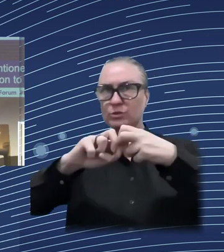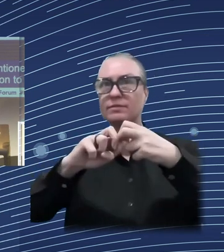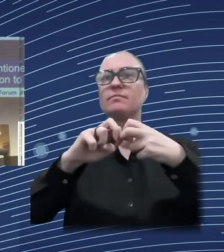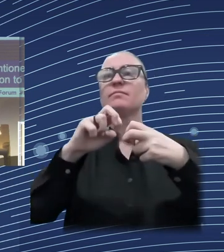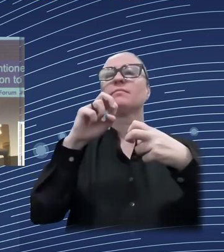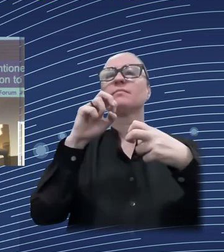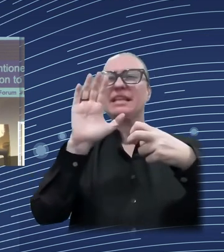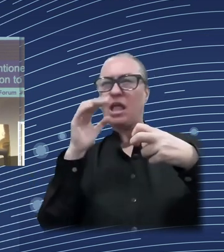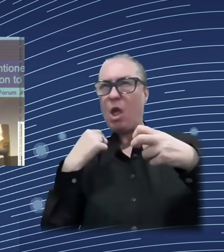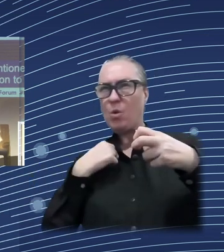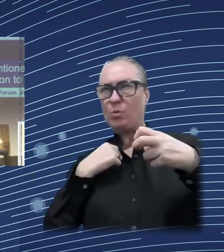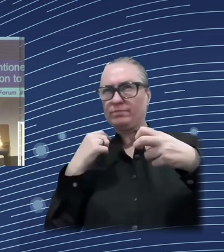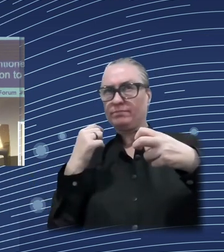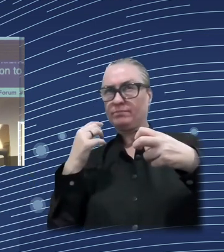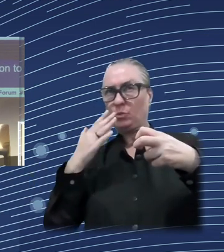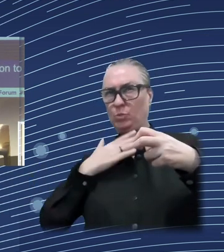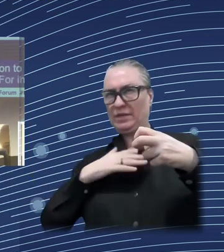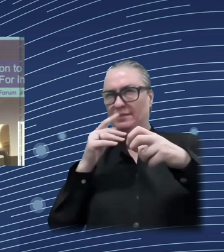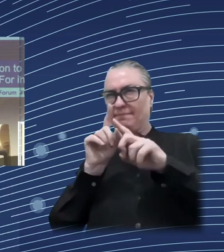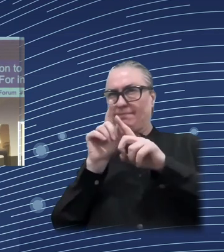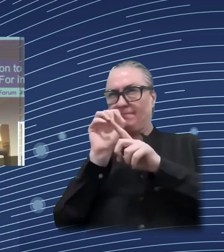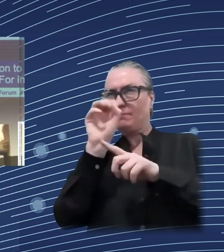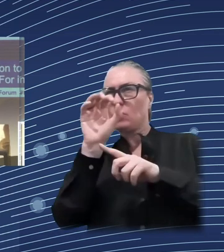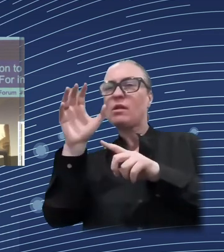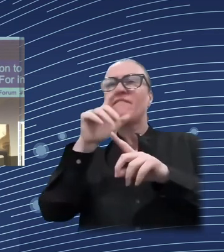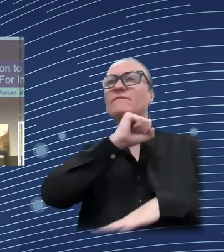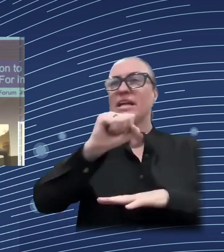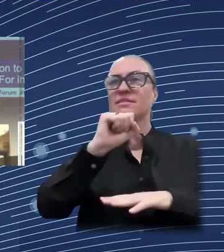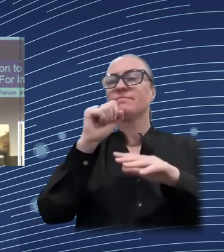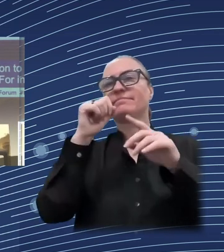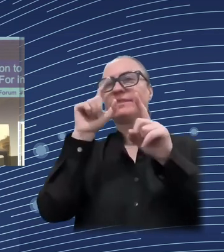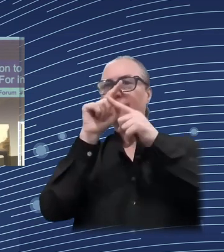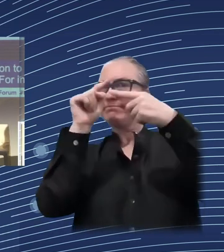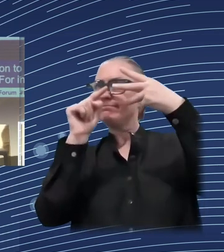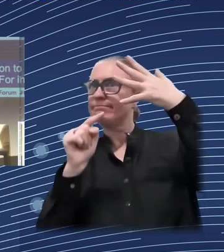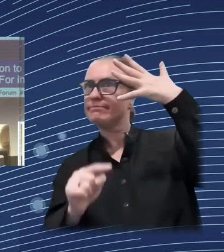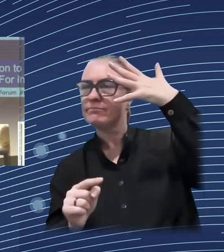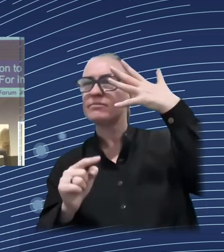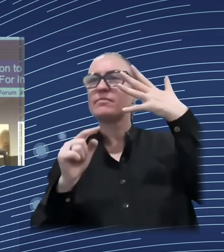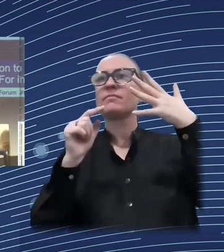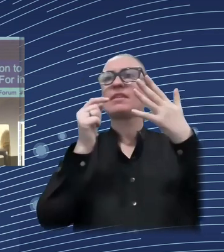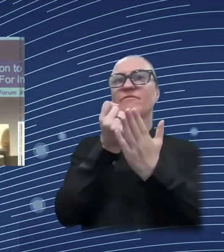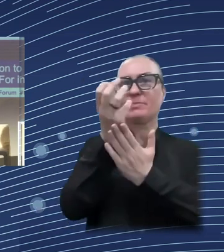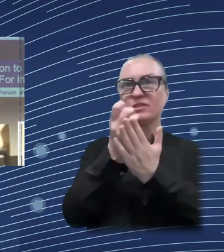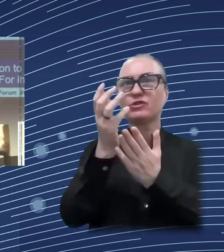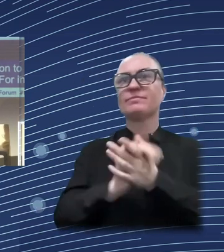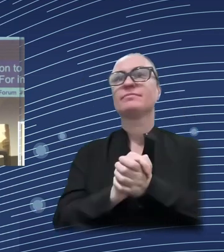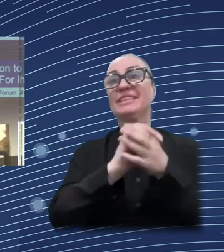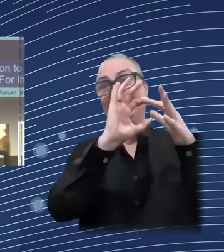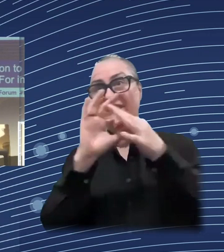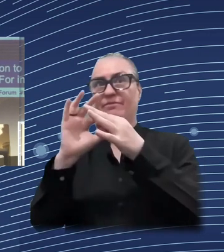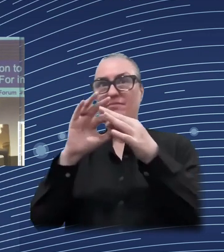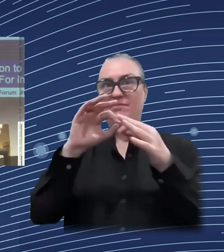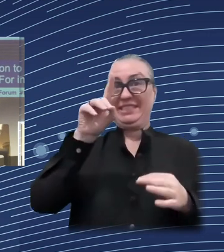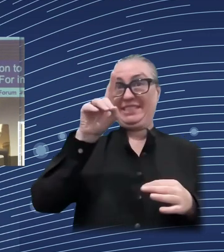major issue. For instance, Spain has recently adopted a basic income, but the take-up is